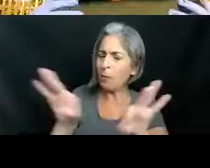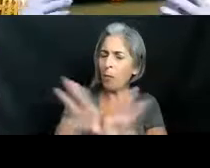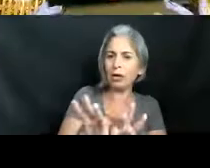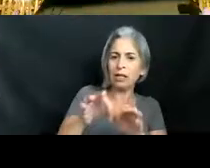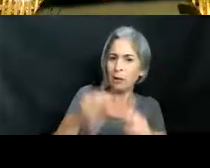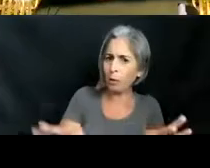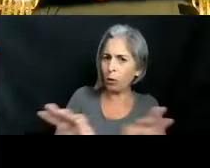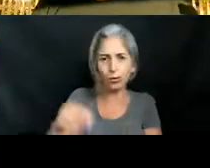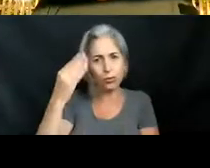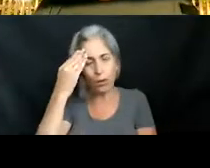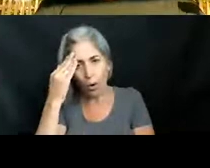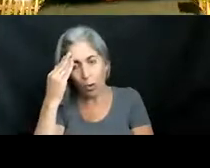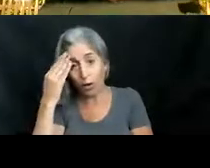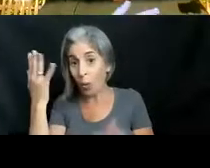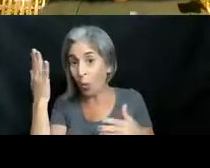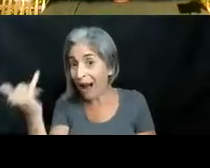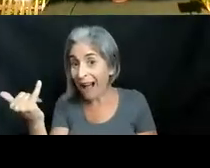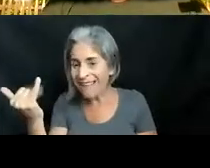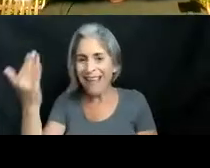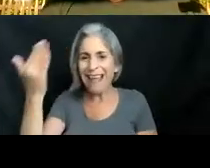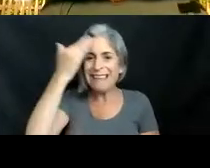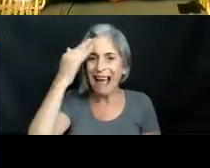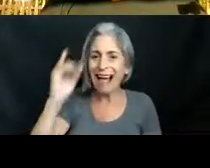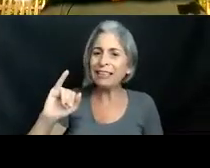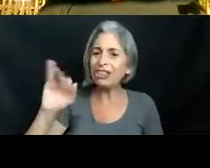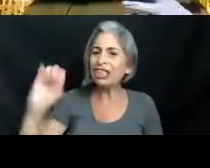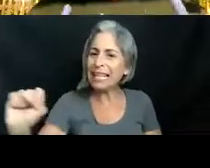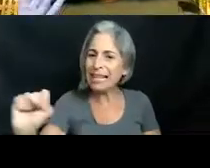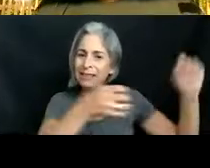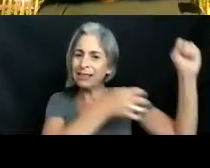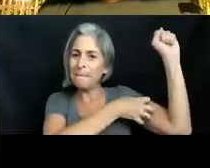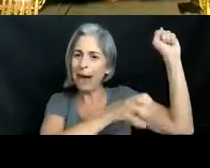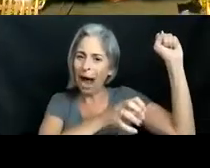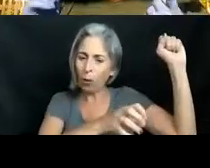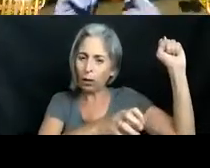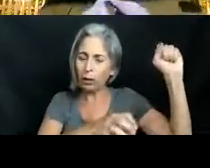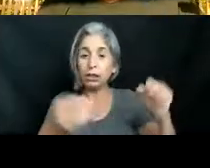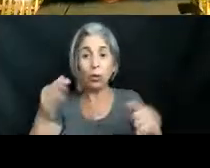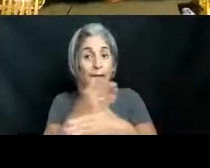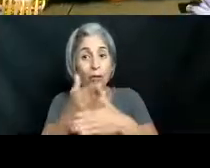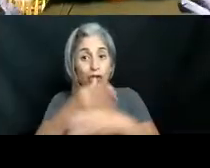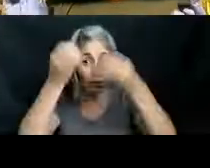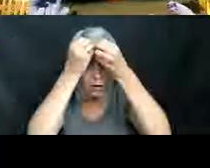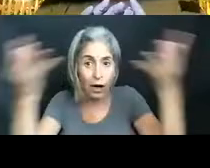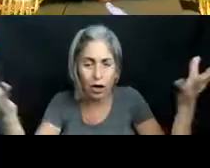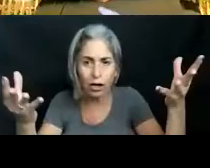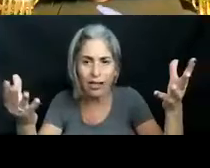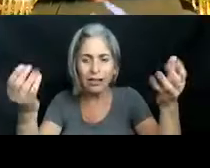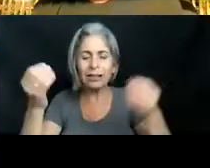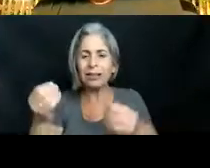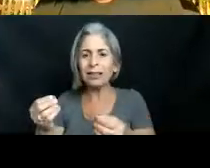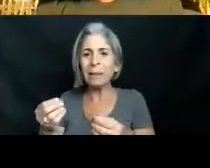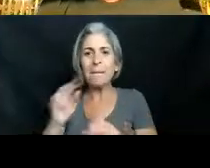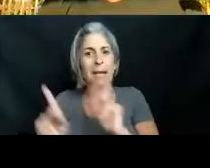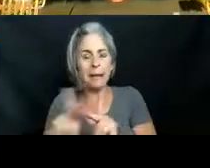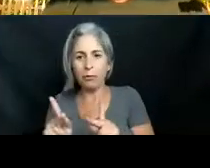because knowledge is power, and spreading that knowledge, having it become more popular that people are hunting them and that people are participating